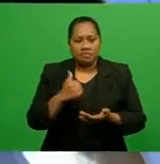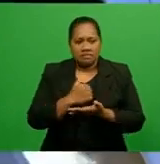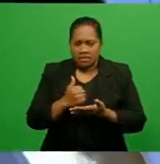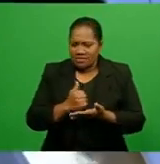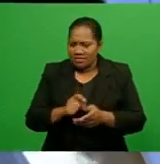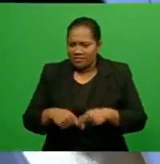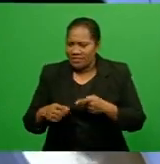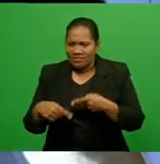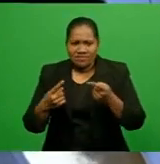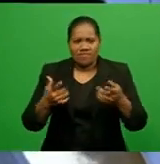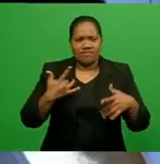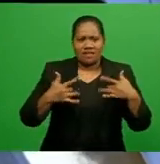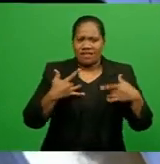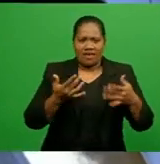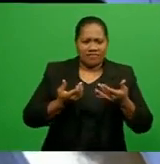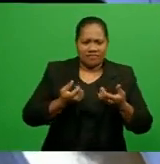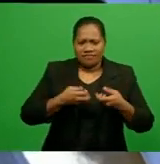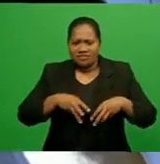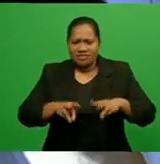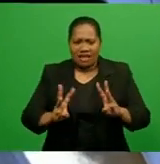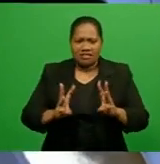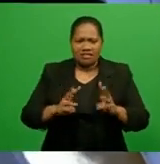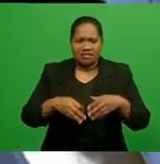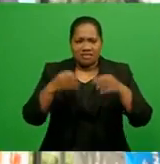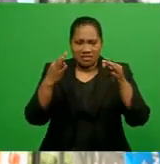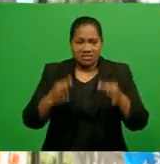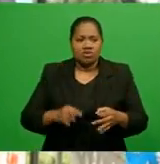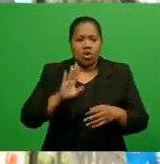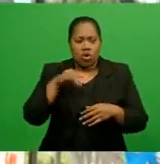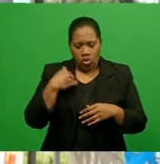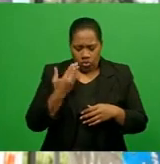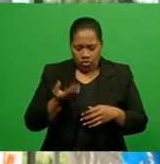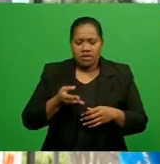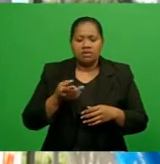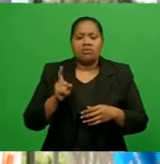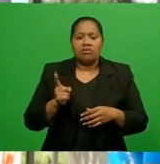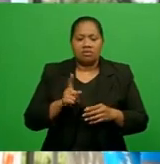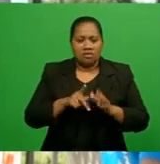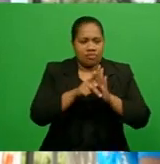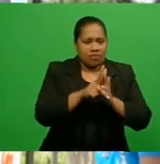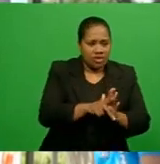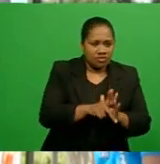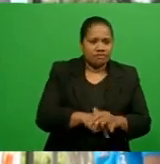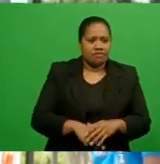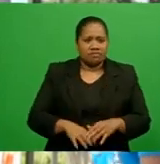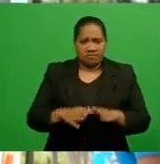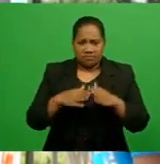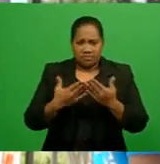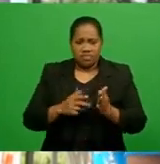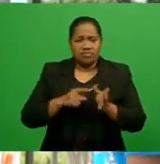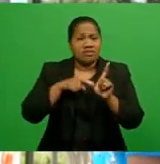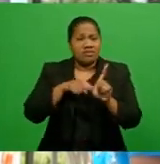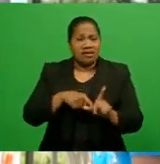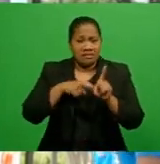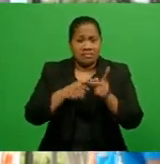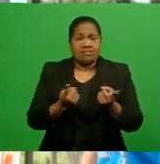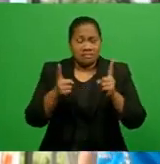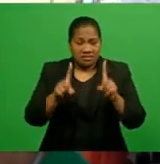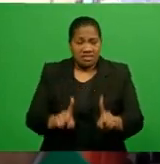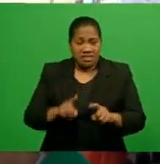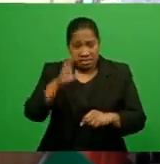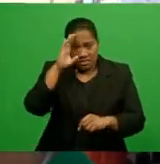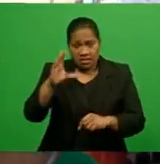also puts pressure on the health system. He adds 82% of the premature deaths in the country are due to non-communicable